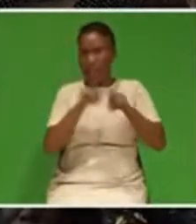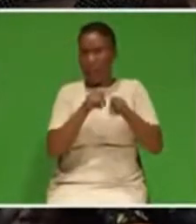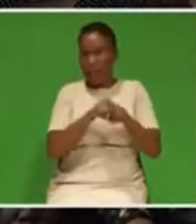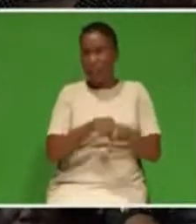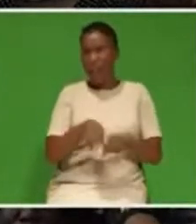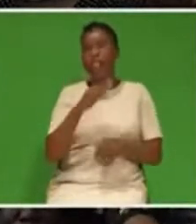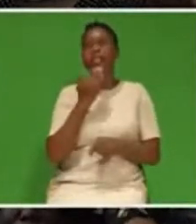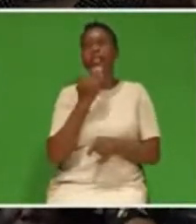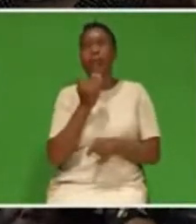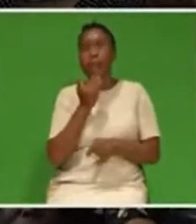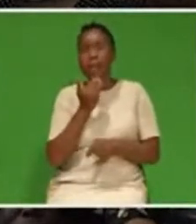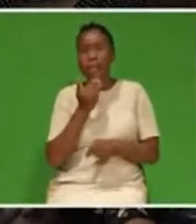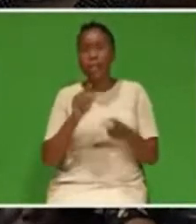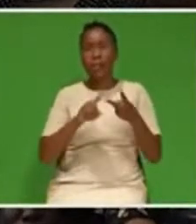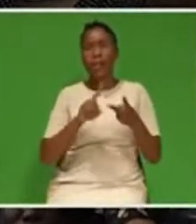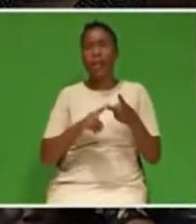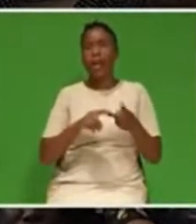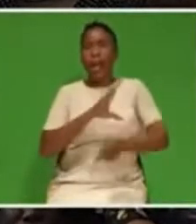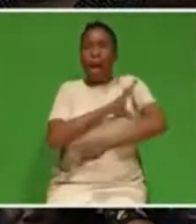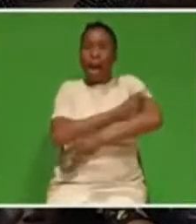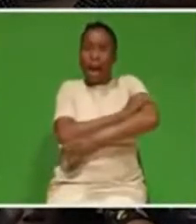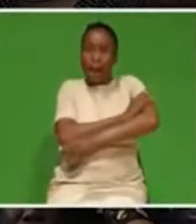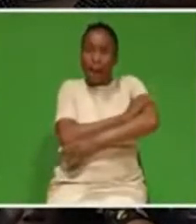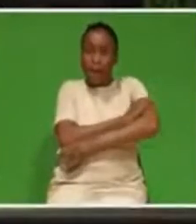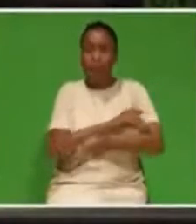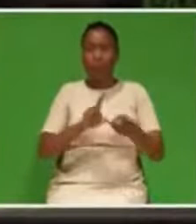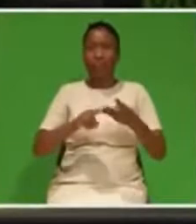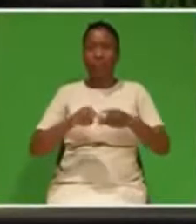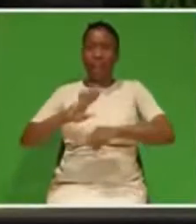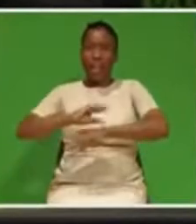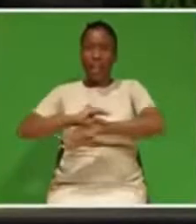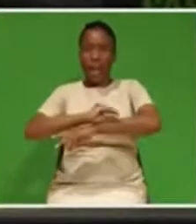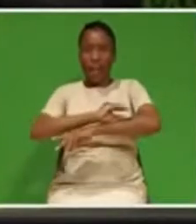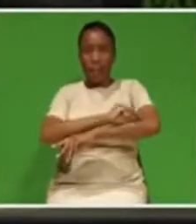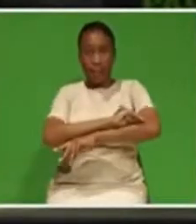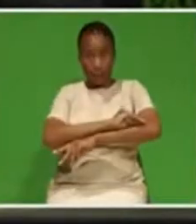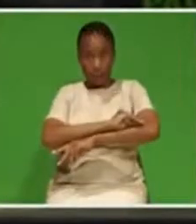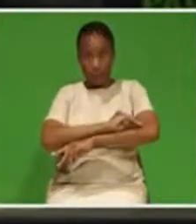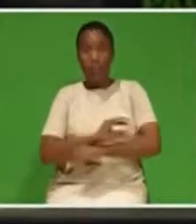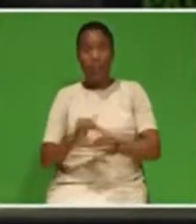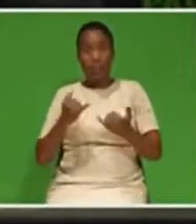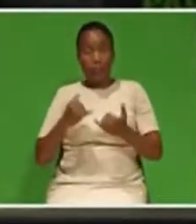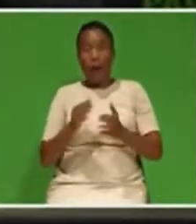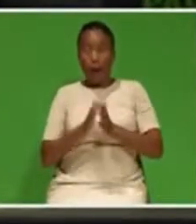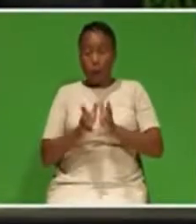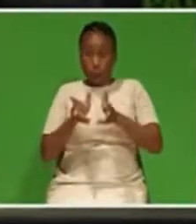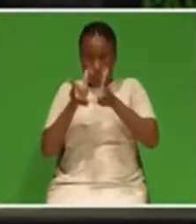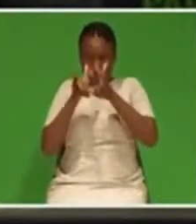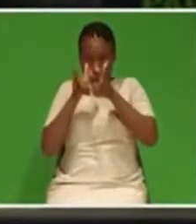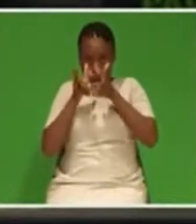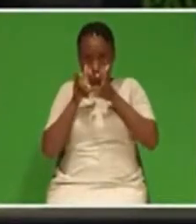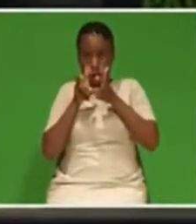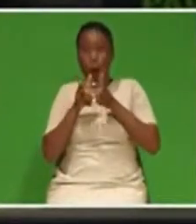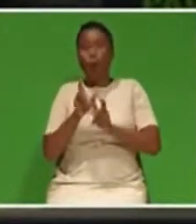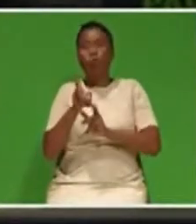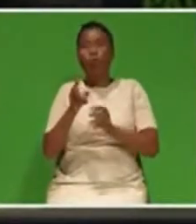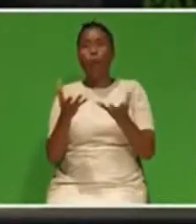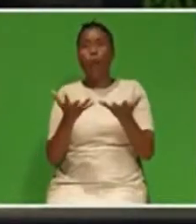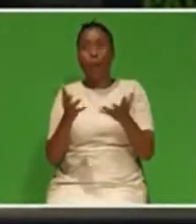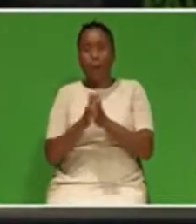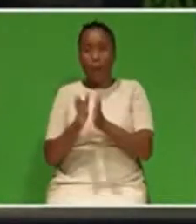hypertension, and cancer. We are paying greater attention to mental health.